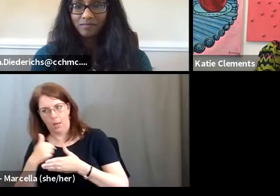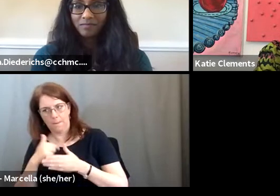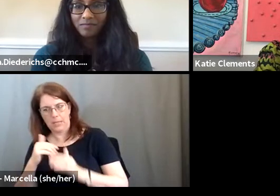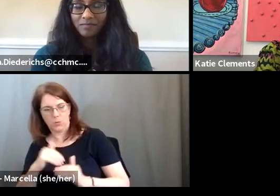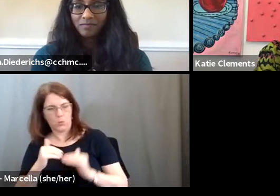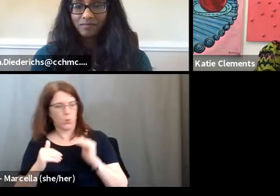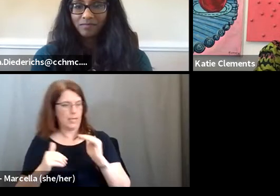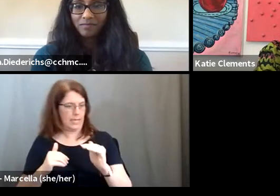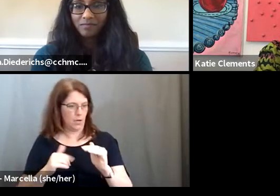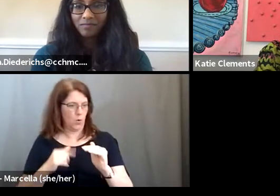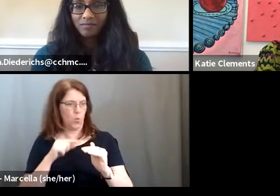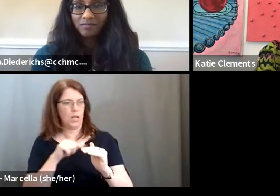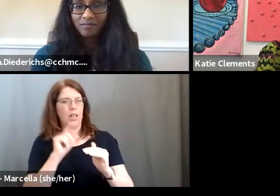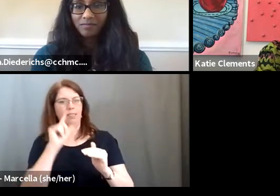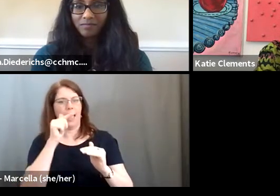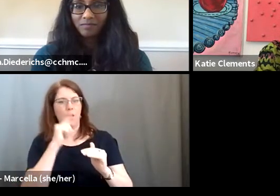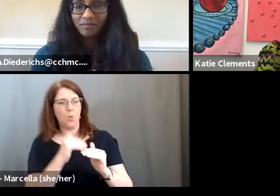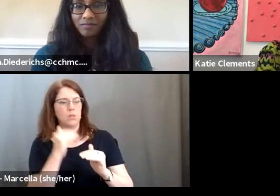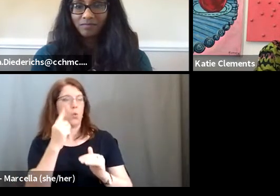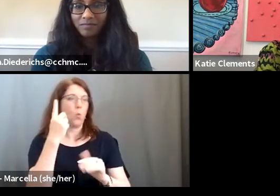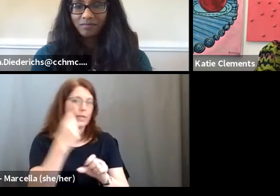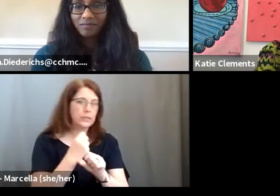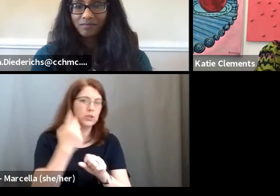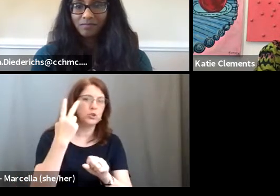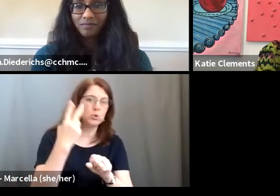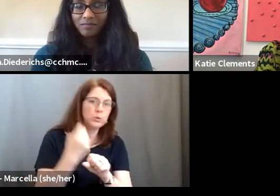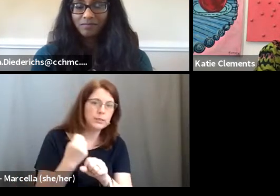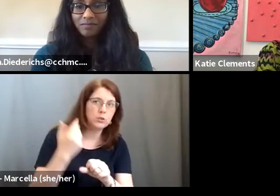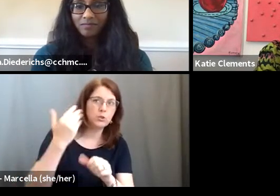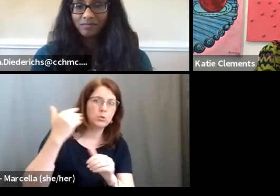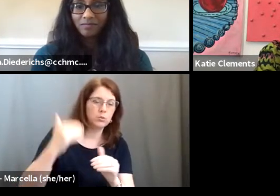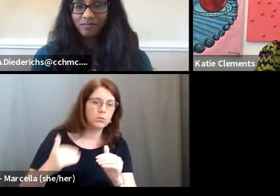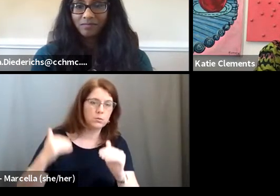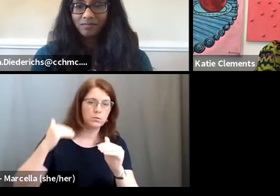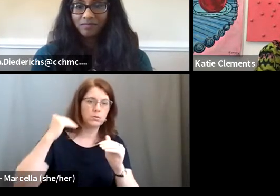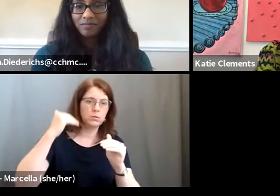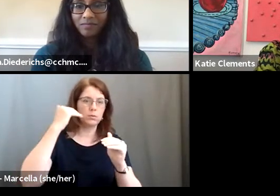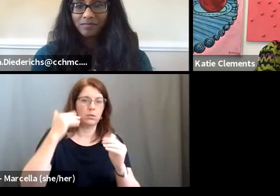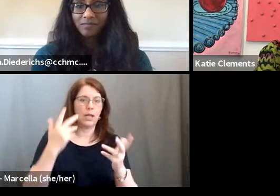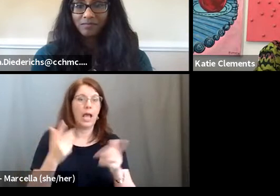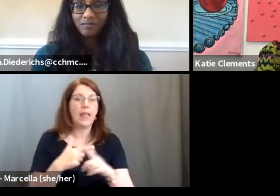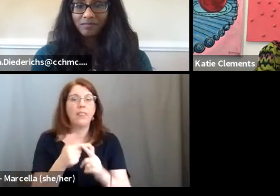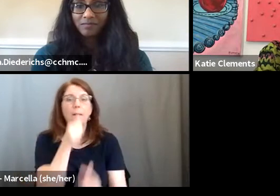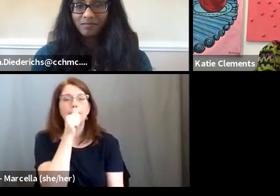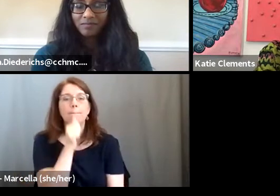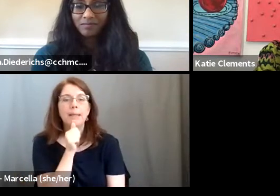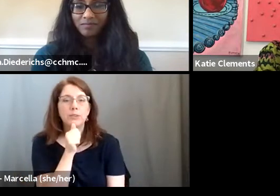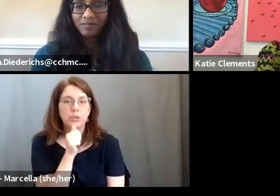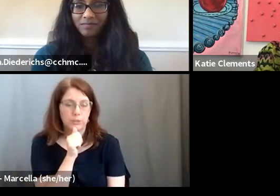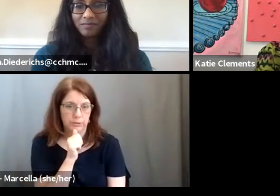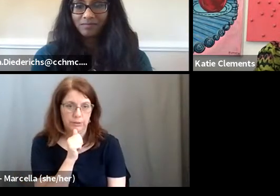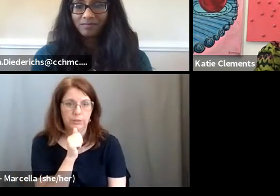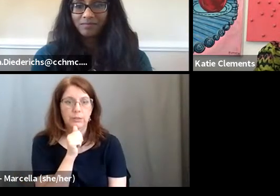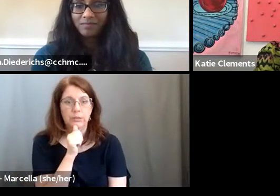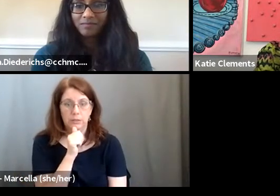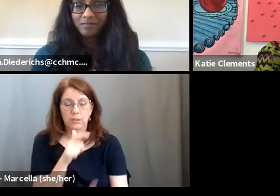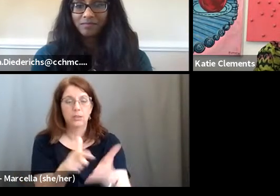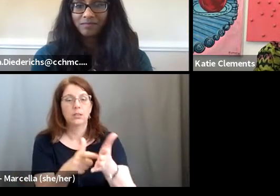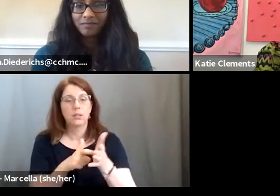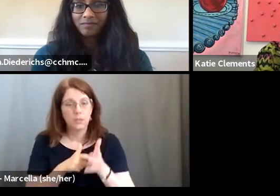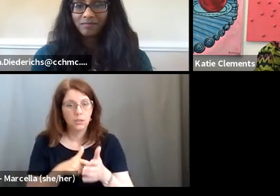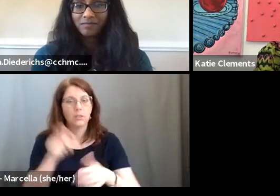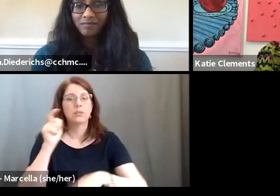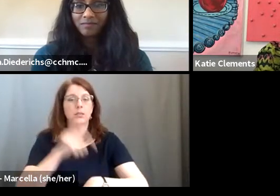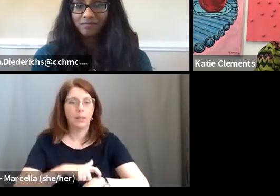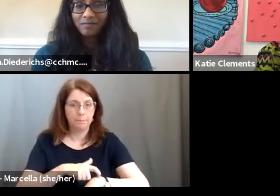me to, to where I want to go, whether it's a year, whether it's two years. And outside of that, just be patient, you know, because it does take time. I mean, you, you